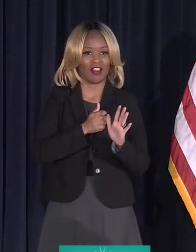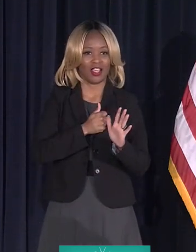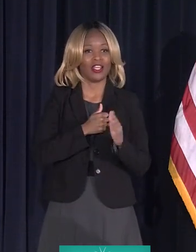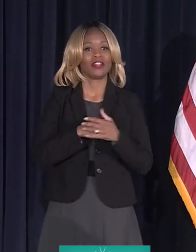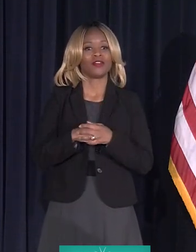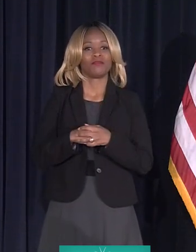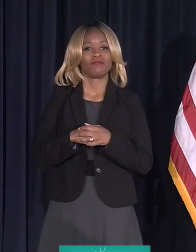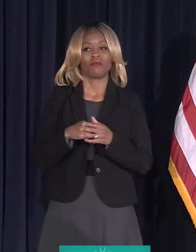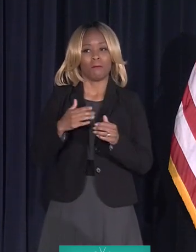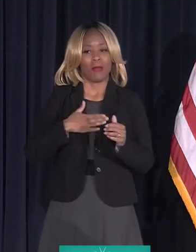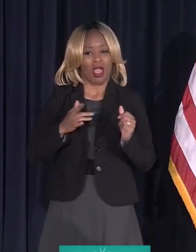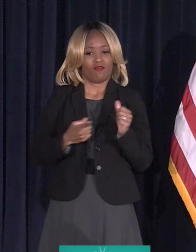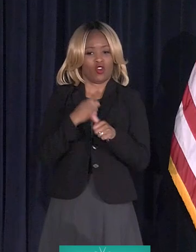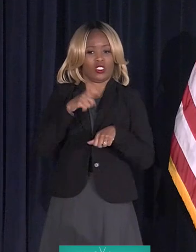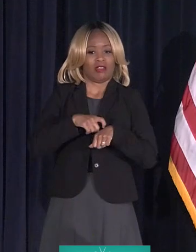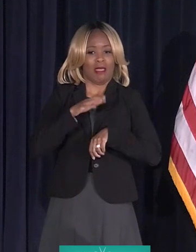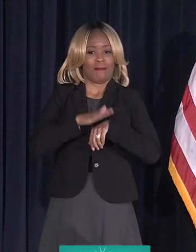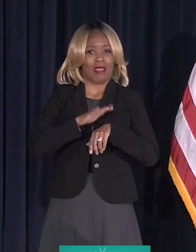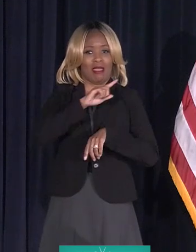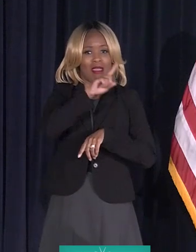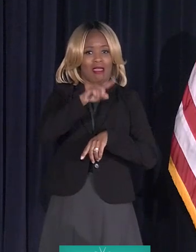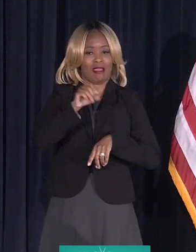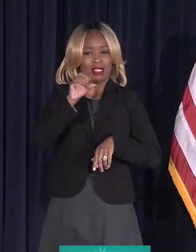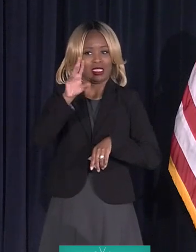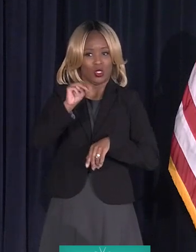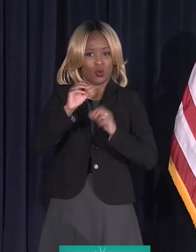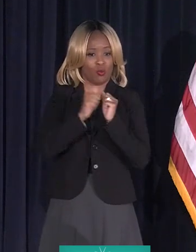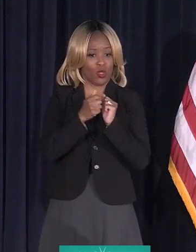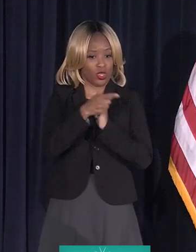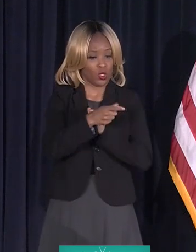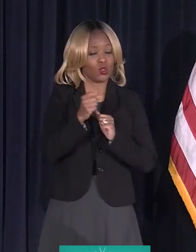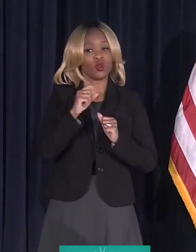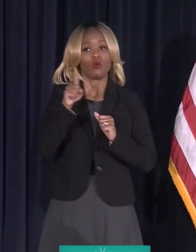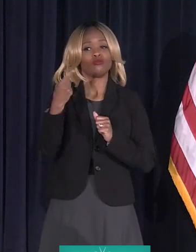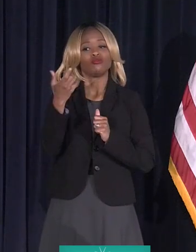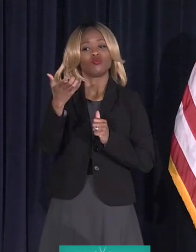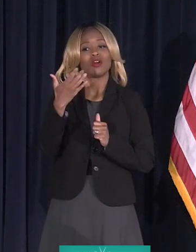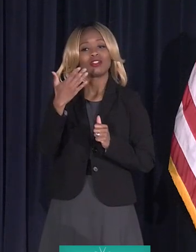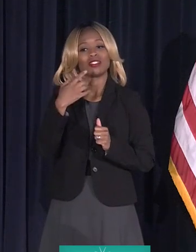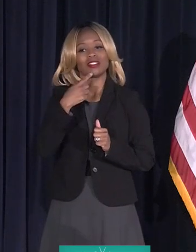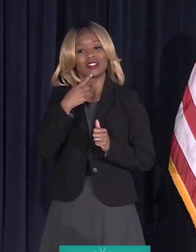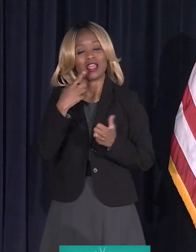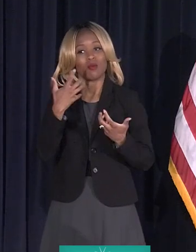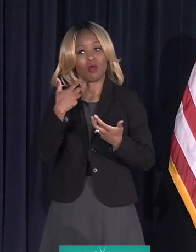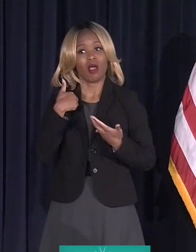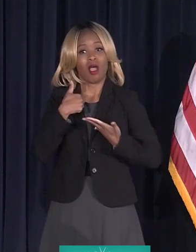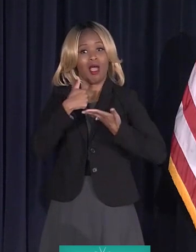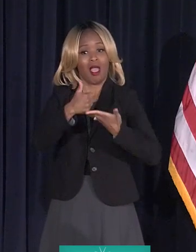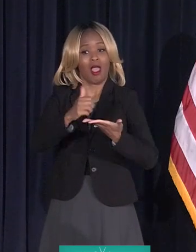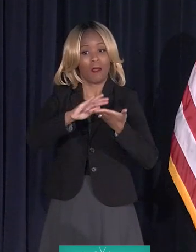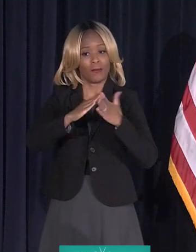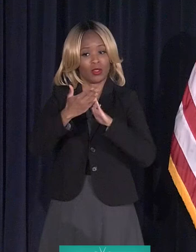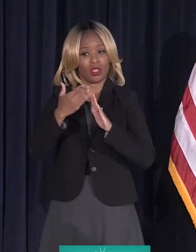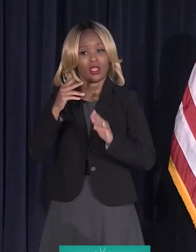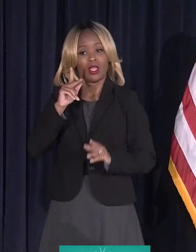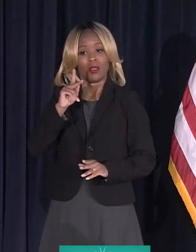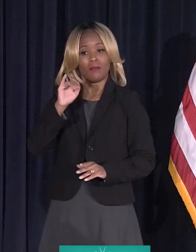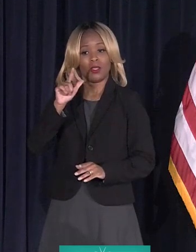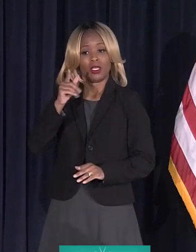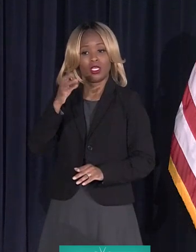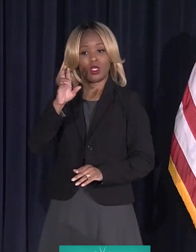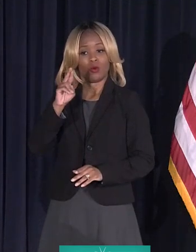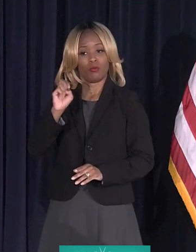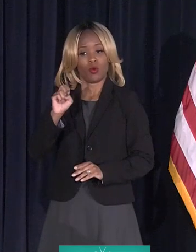I'm mute. This is my first time on Zoom for you. And I want to just say that I'm helping the community. I'm the Kilbourn president.